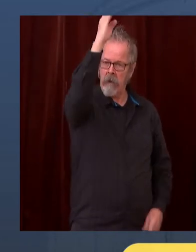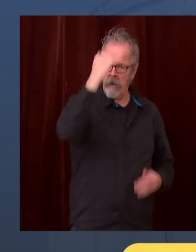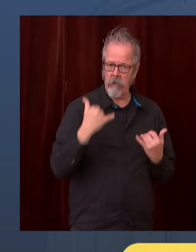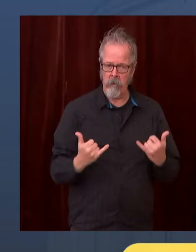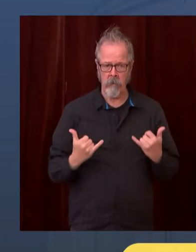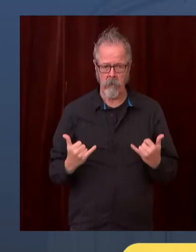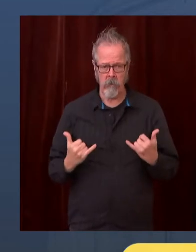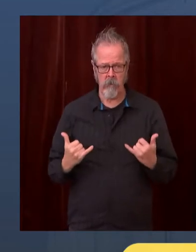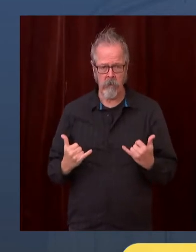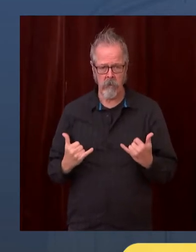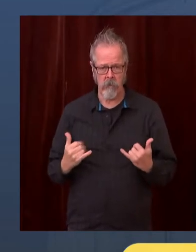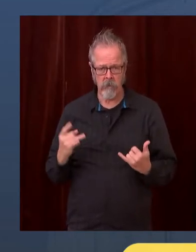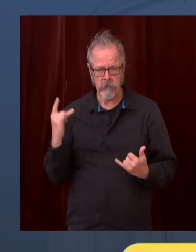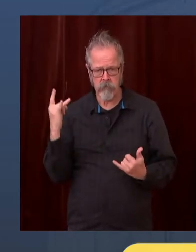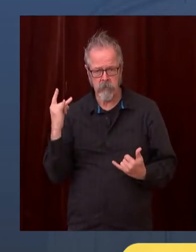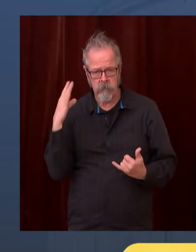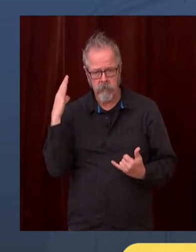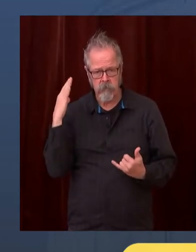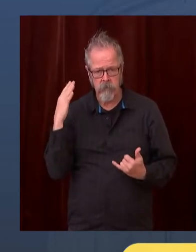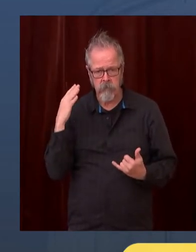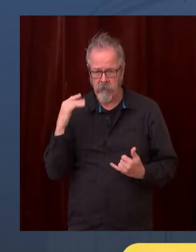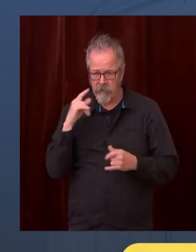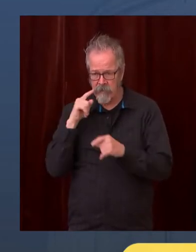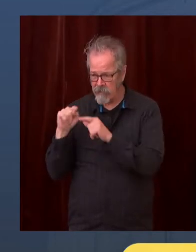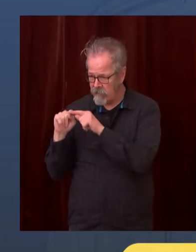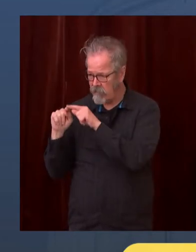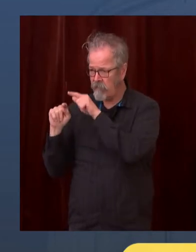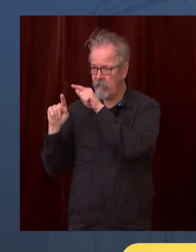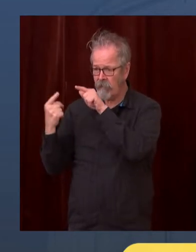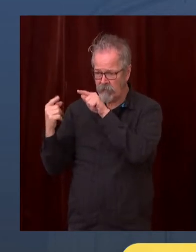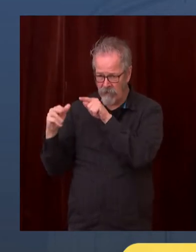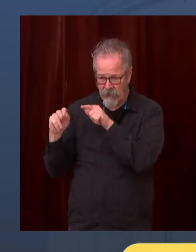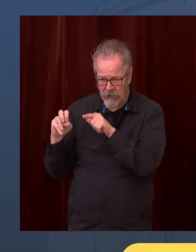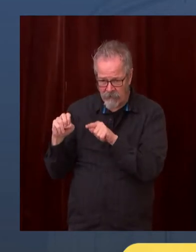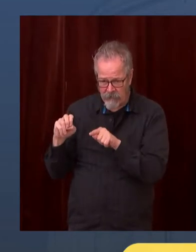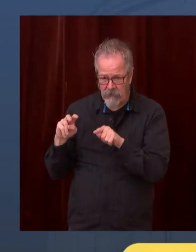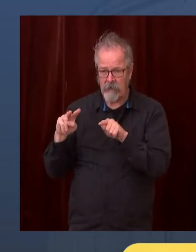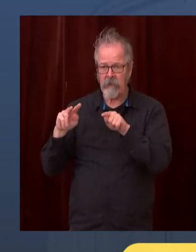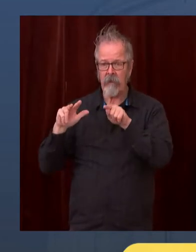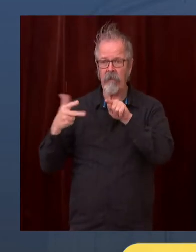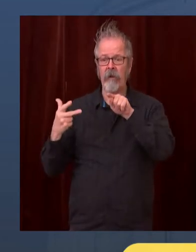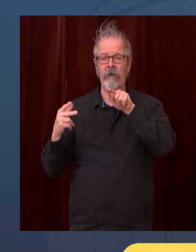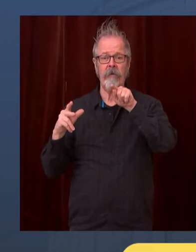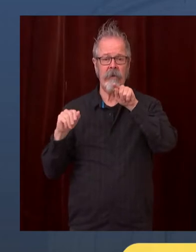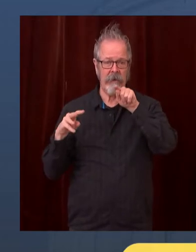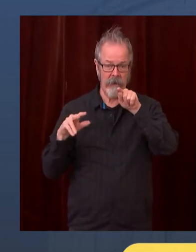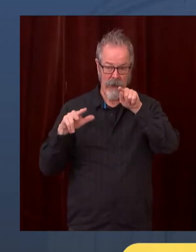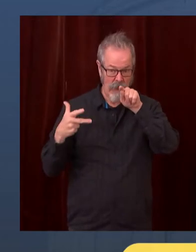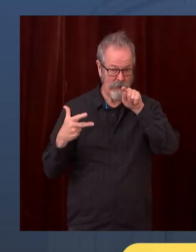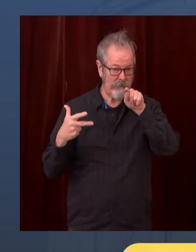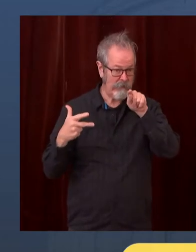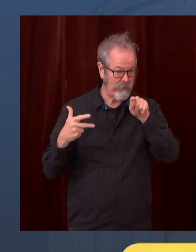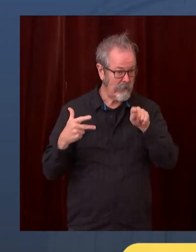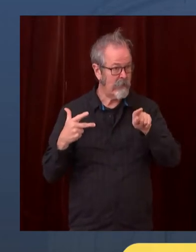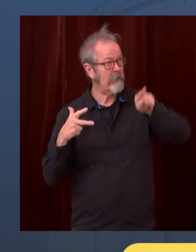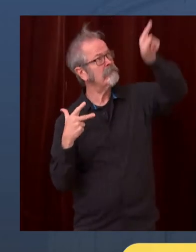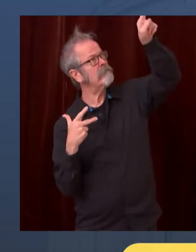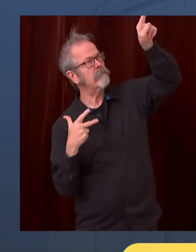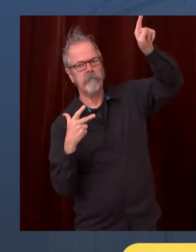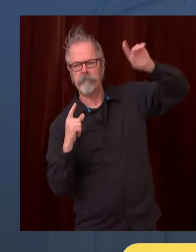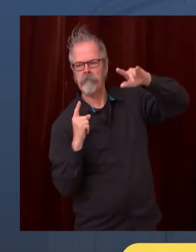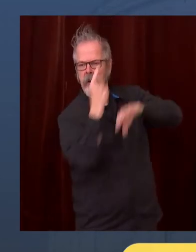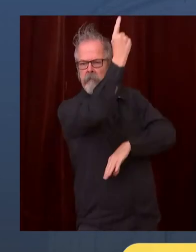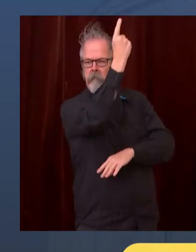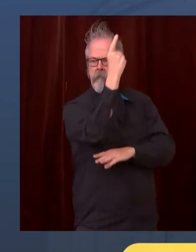acceleration of the infection in the last several weeks. I was looking at the numbers just maybe two and a half, three weeks